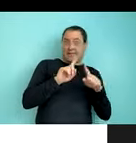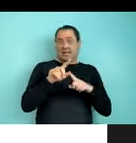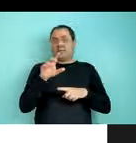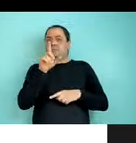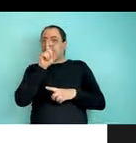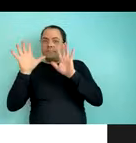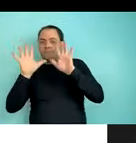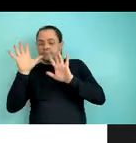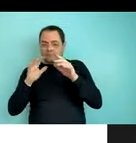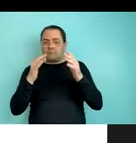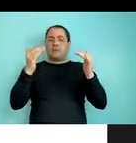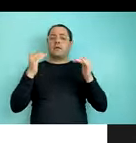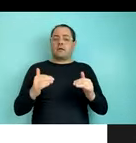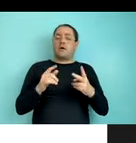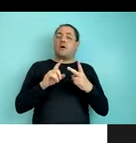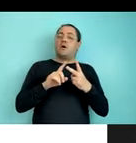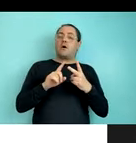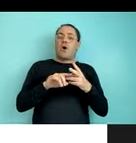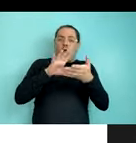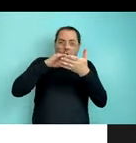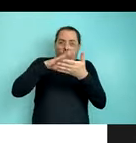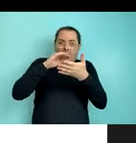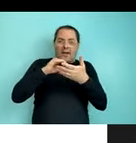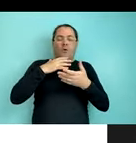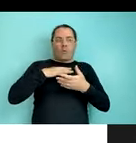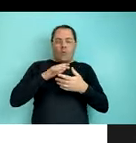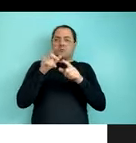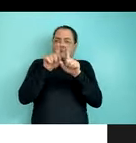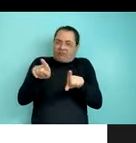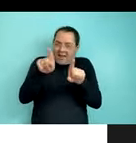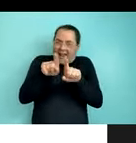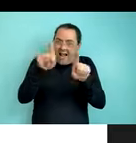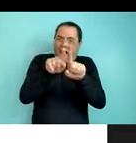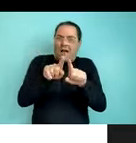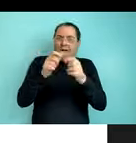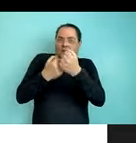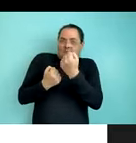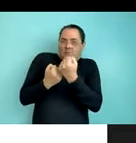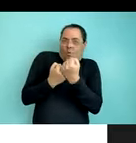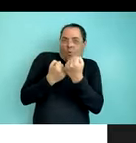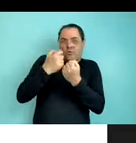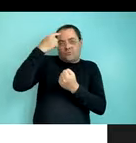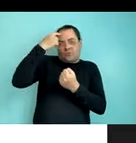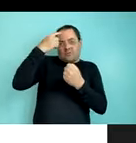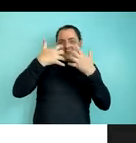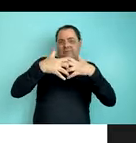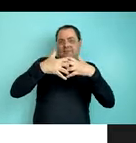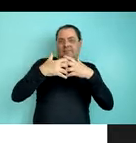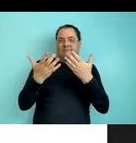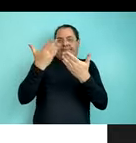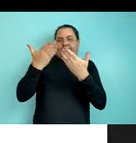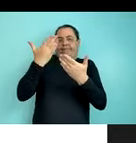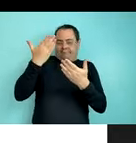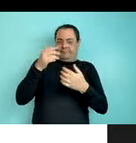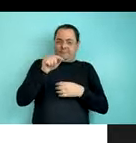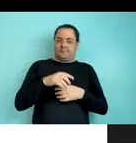bias amplifying the strength of those underlying cognitive bias, and that came from experiment two. And at a broader level, these results suggest that the